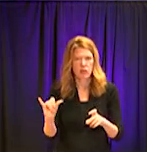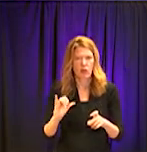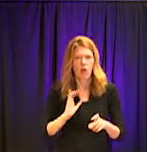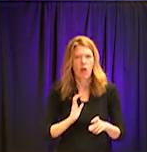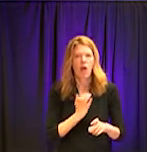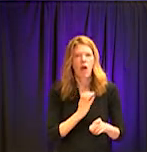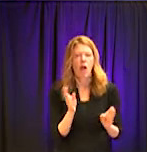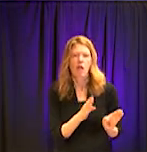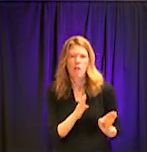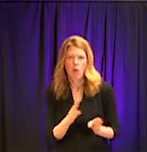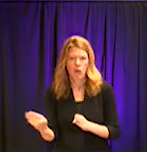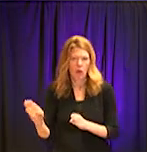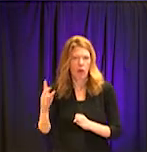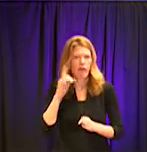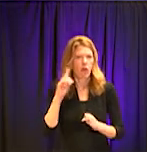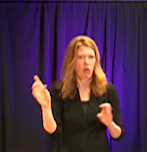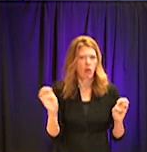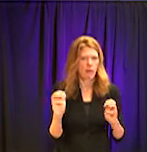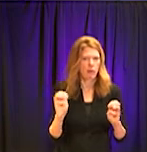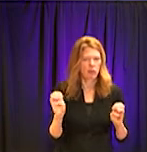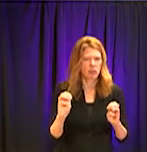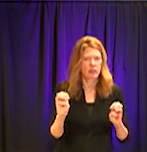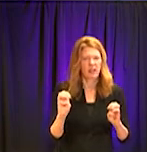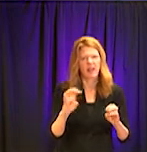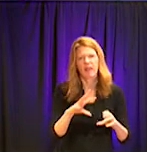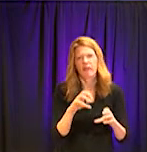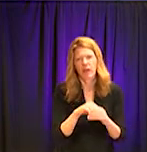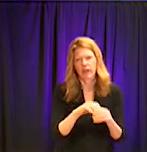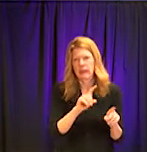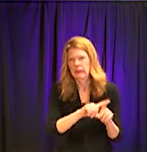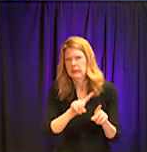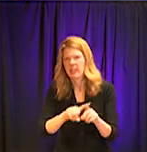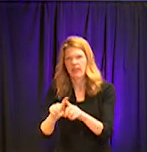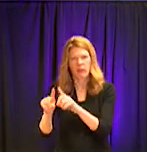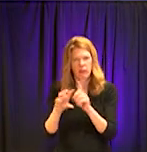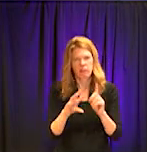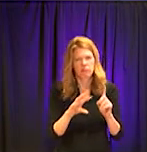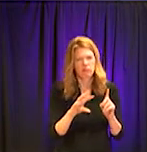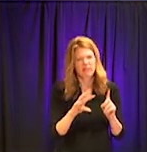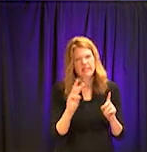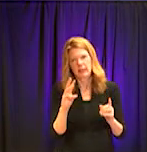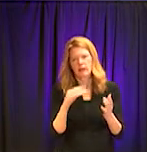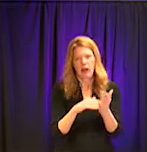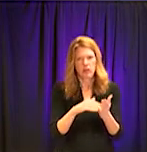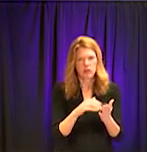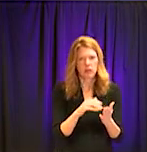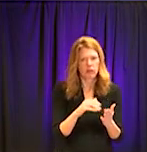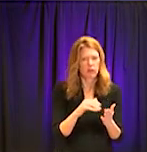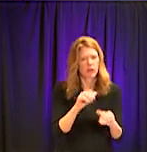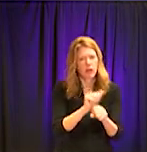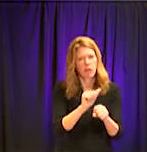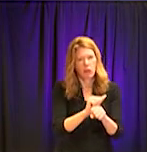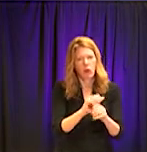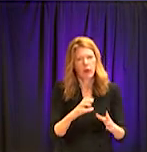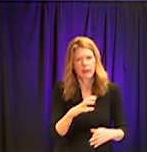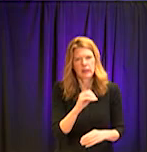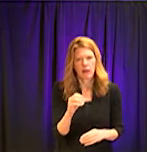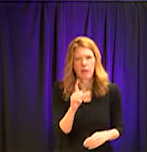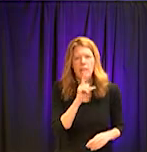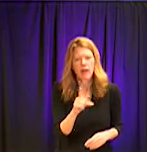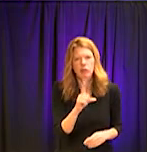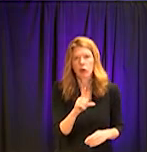throughout DeKalb County with involving our 6,000 employees to assure us that if